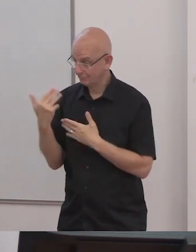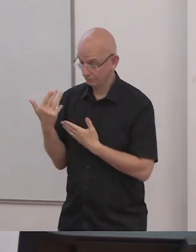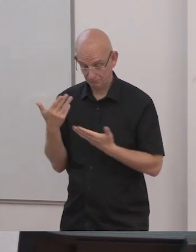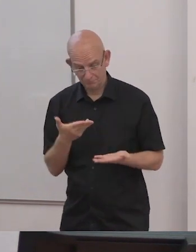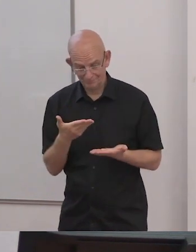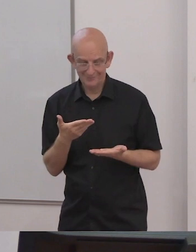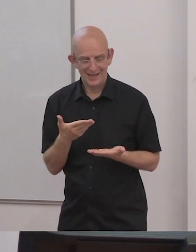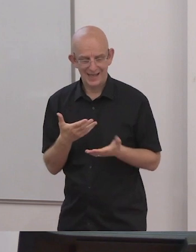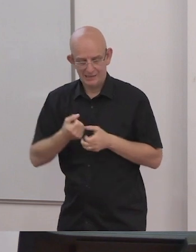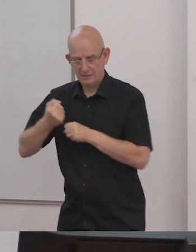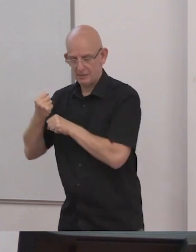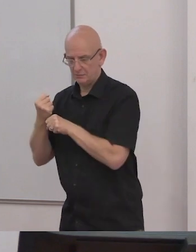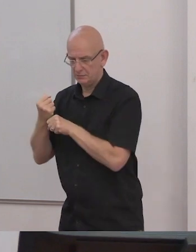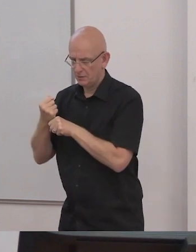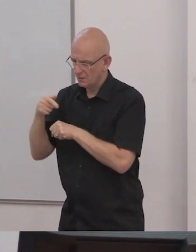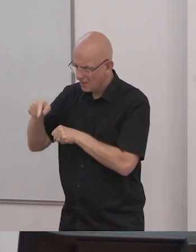lifelong scale.